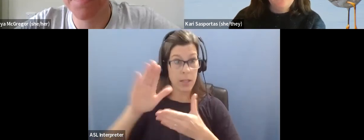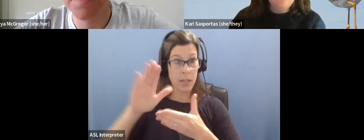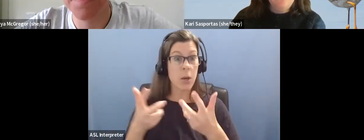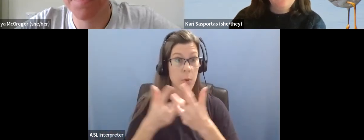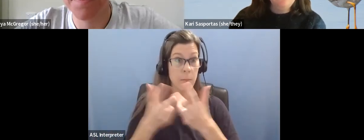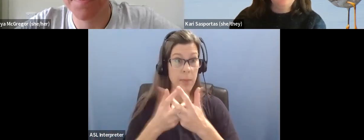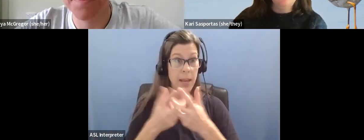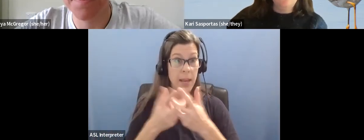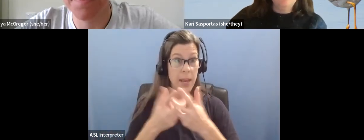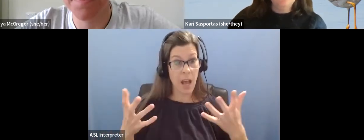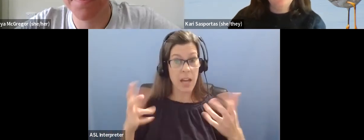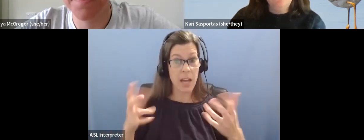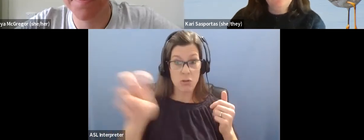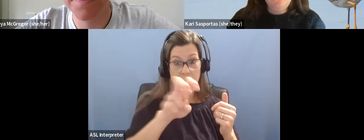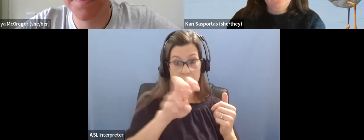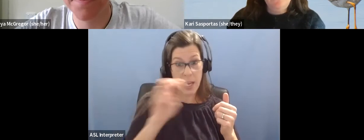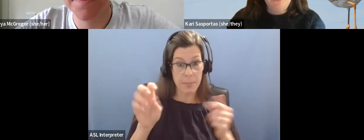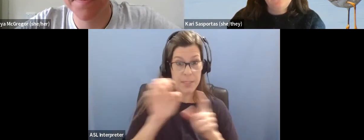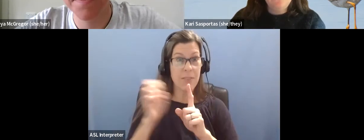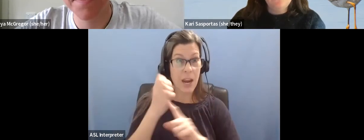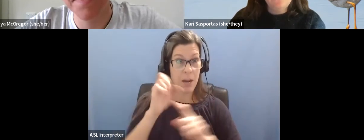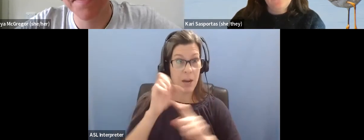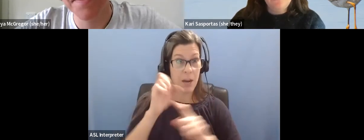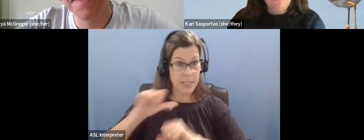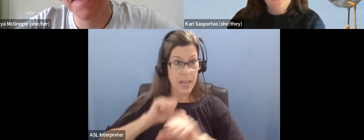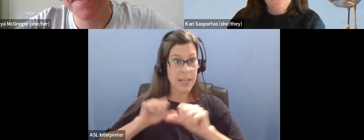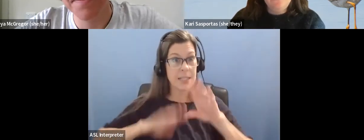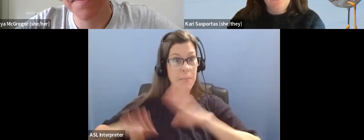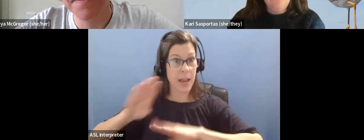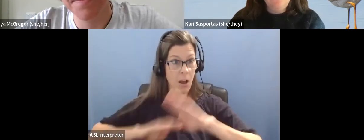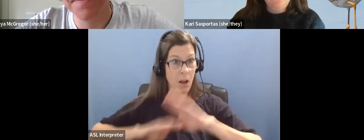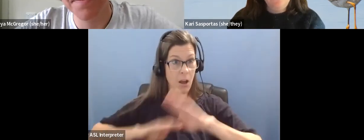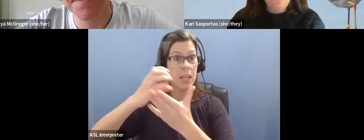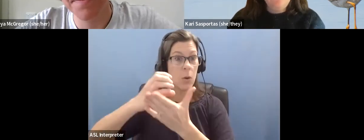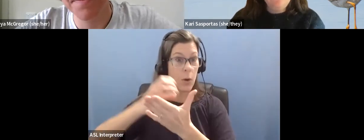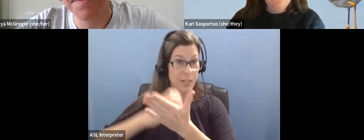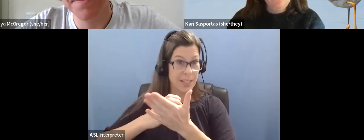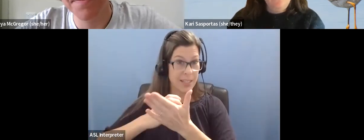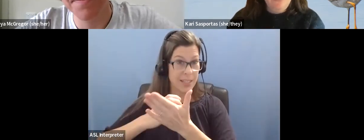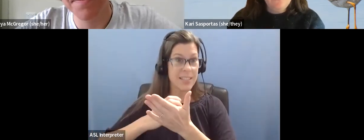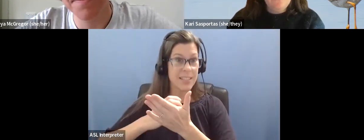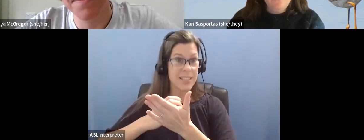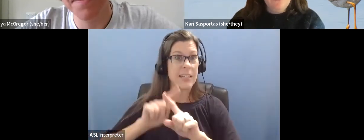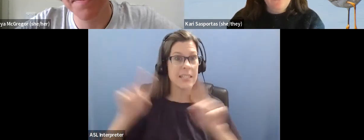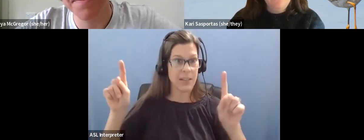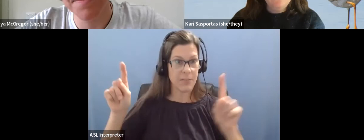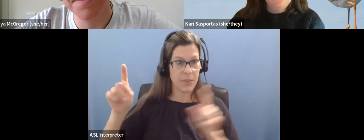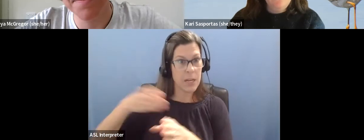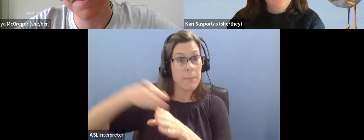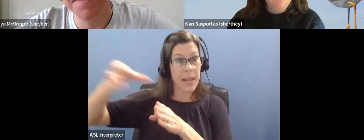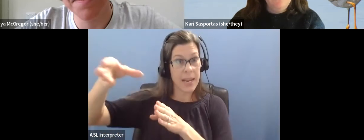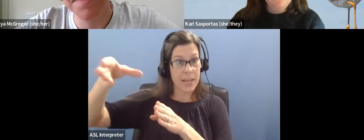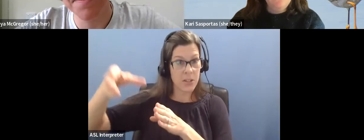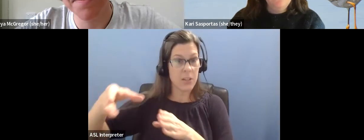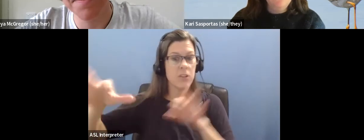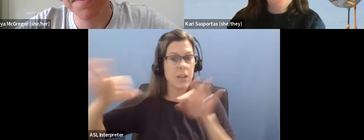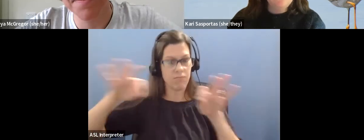field trips and some of her environmental science and biology courses. And I was in a different major, but she was telling